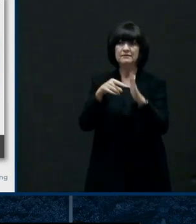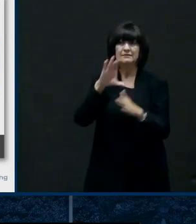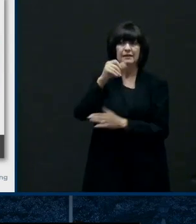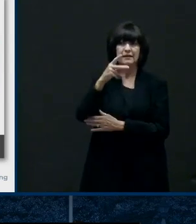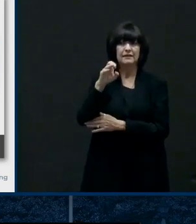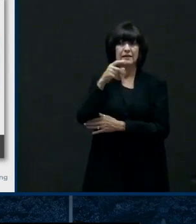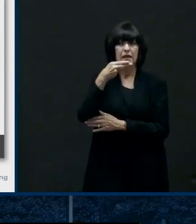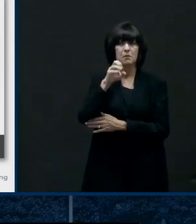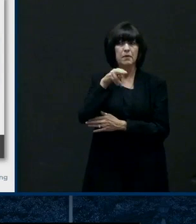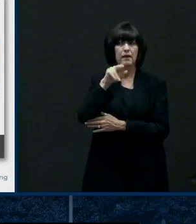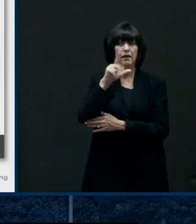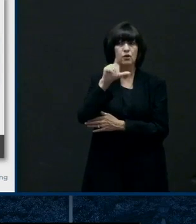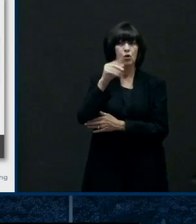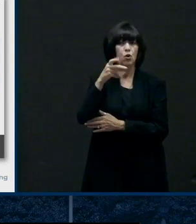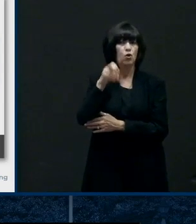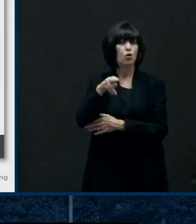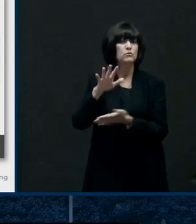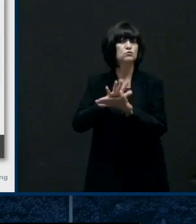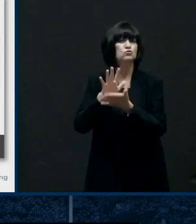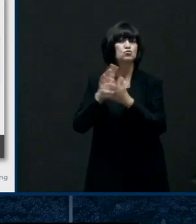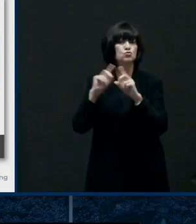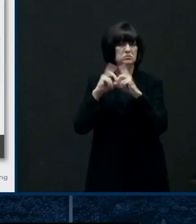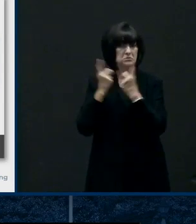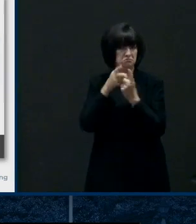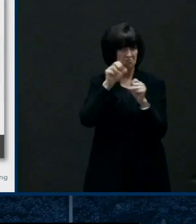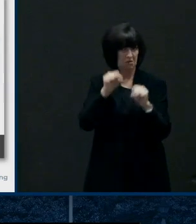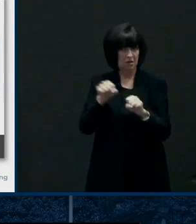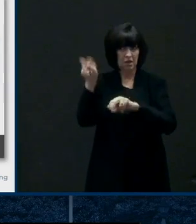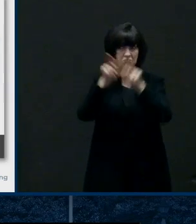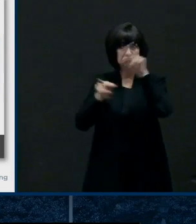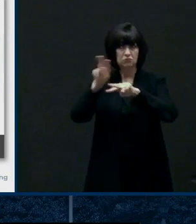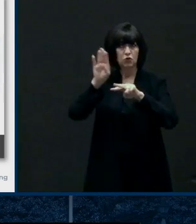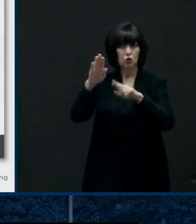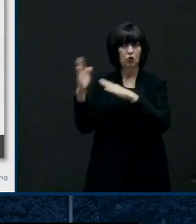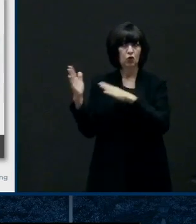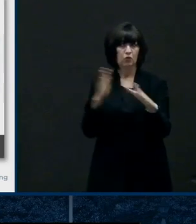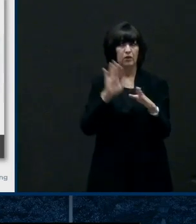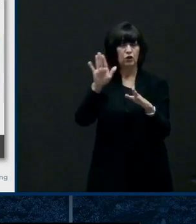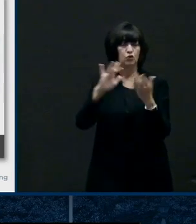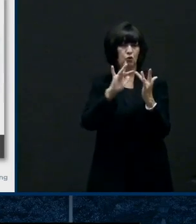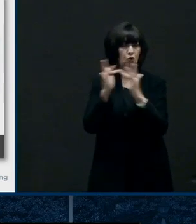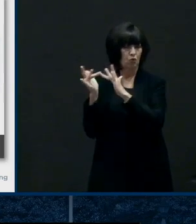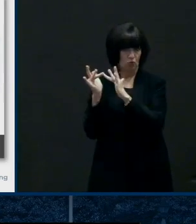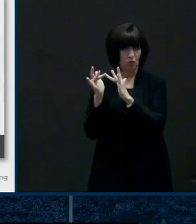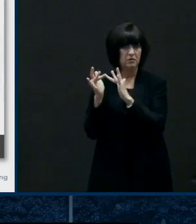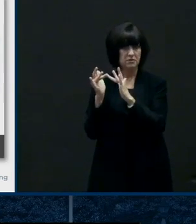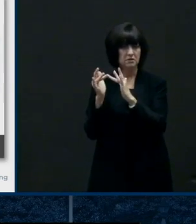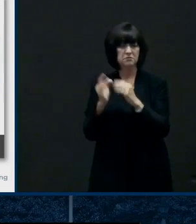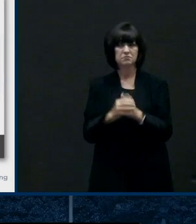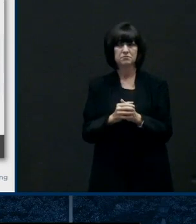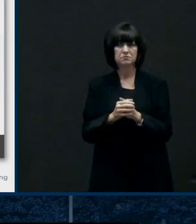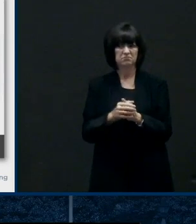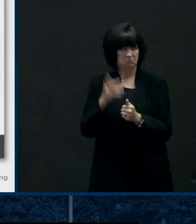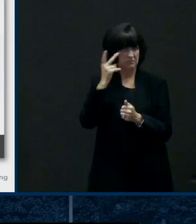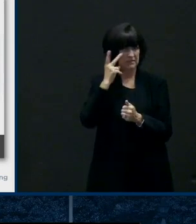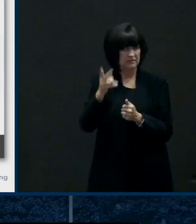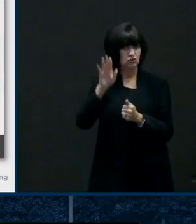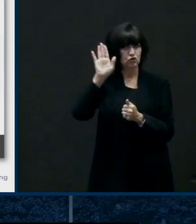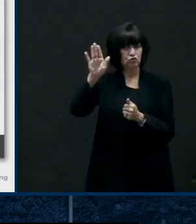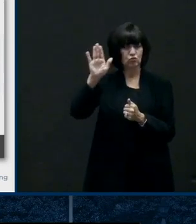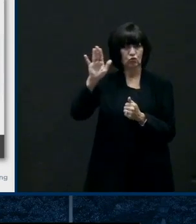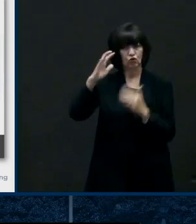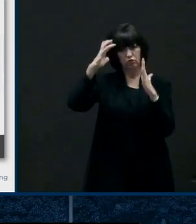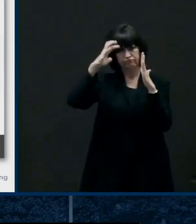their plan at cape penlampin schools.com slash reopening it's a very lengthy a document that